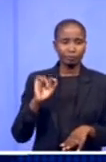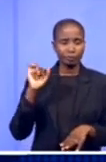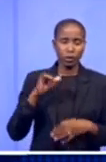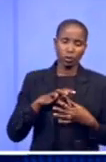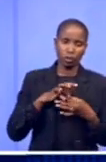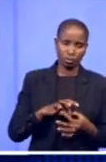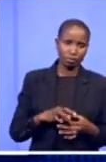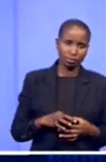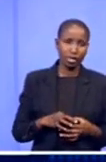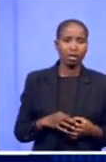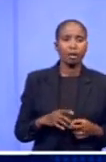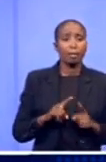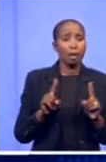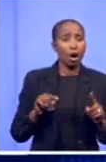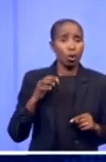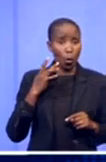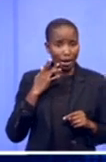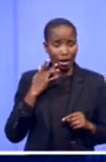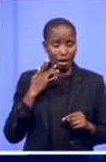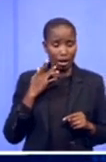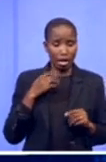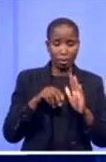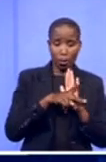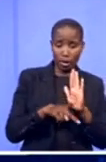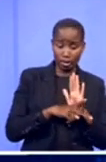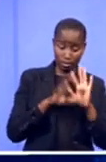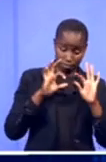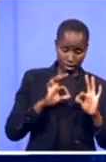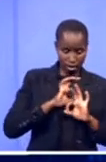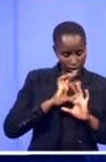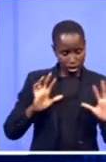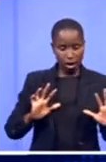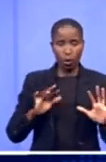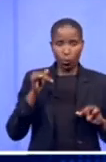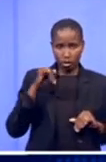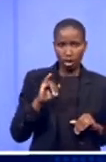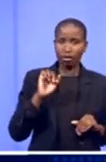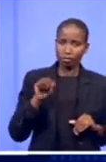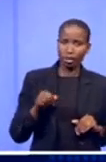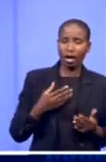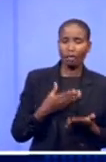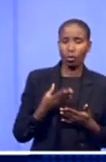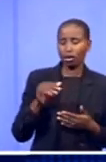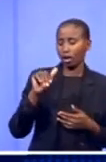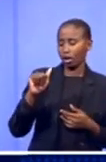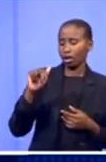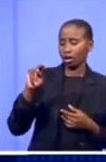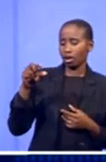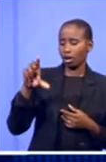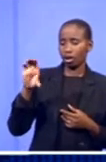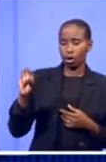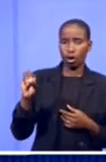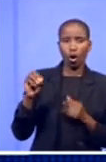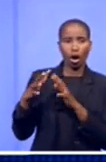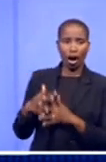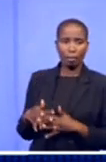once the policy path was clear, we saw gold fields, saw Andrew American now opening up and taking up those opportunities. So I